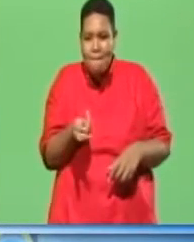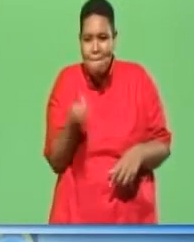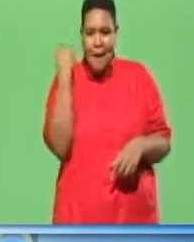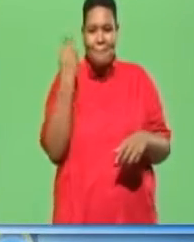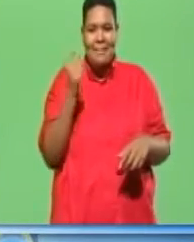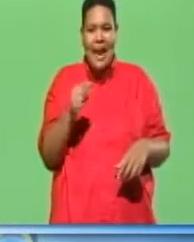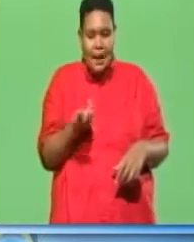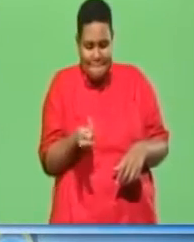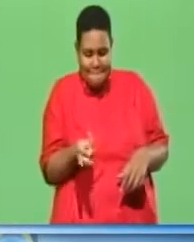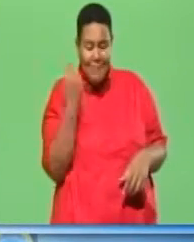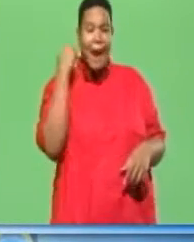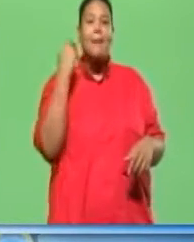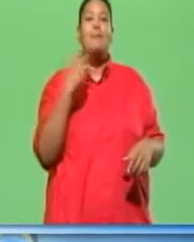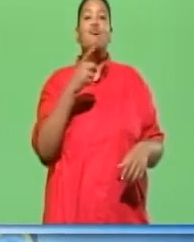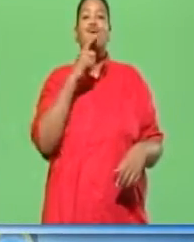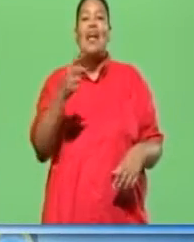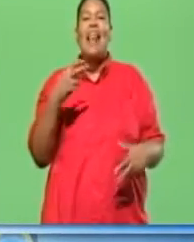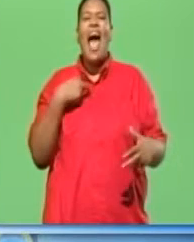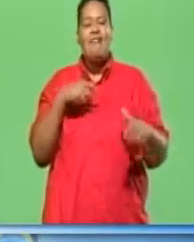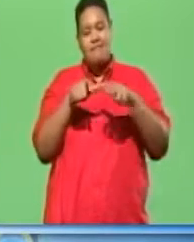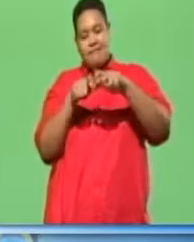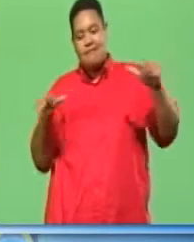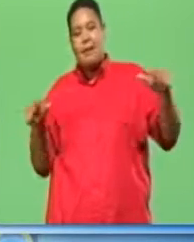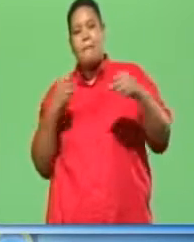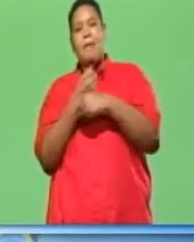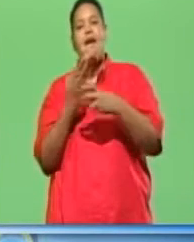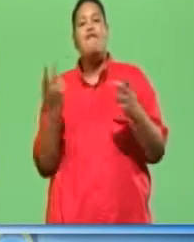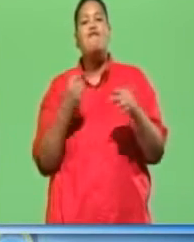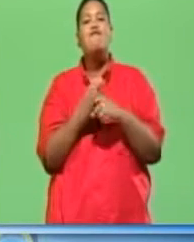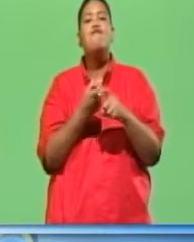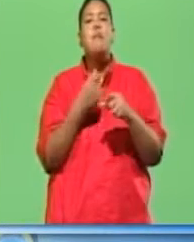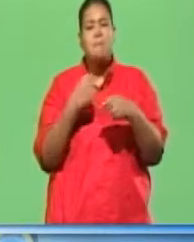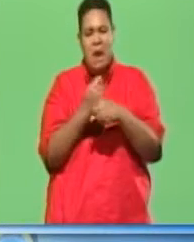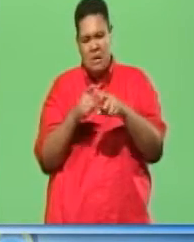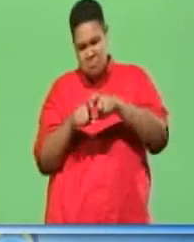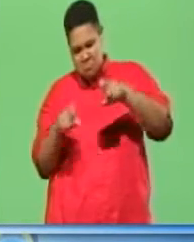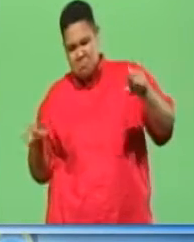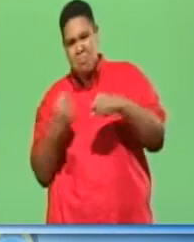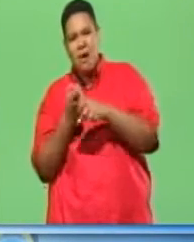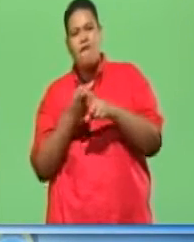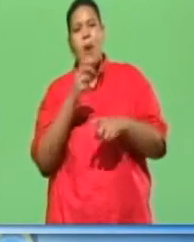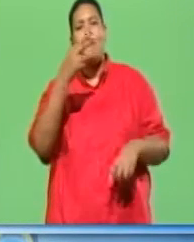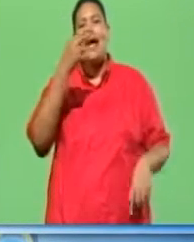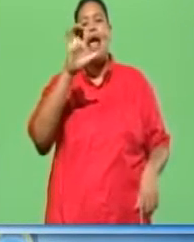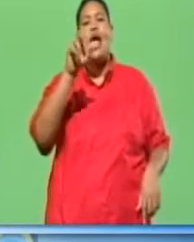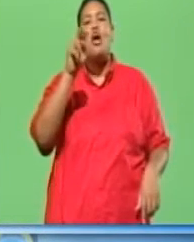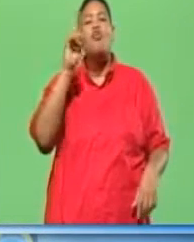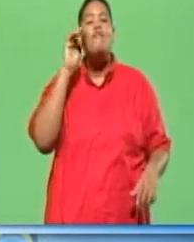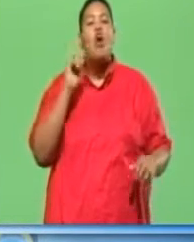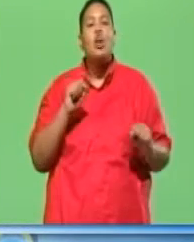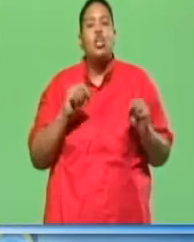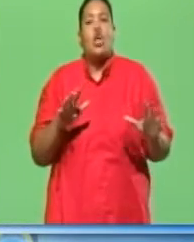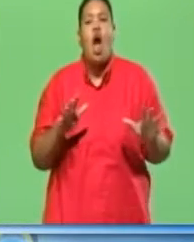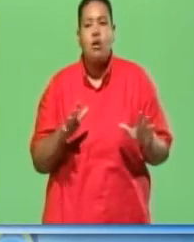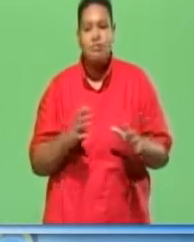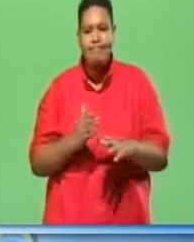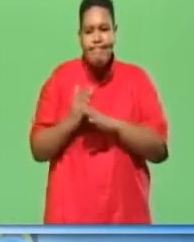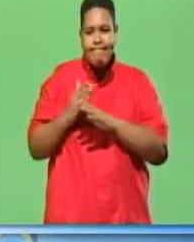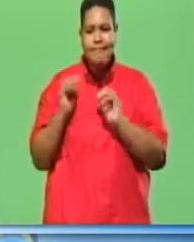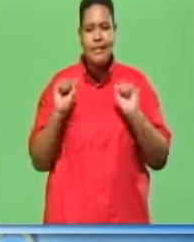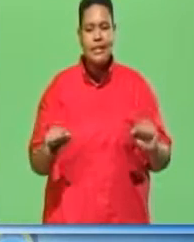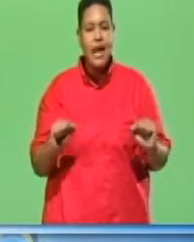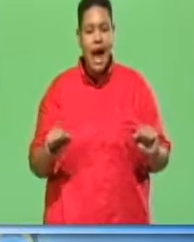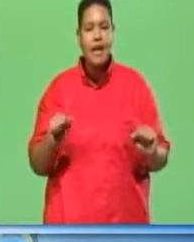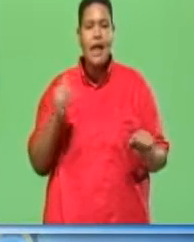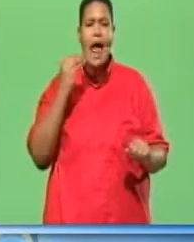traditional claw hammer has a handle made of hickory, selected for its great shock-resistant properties. The head should